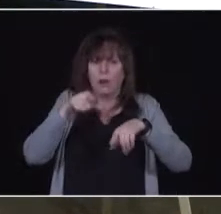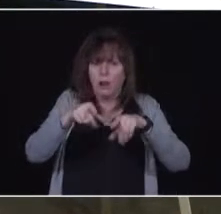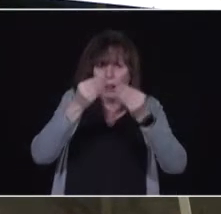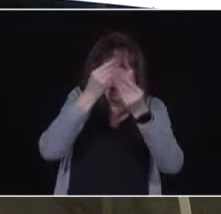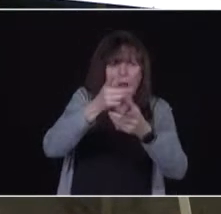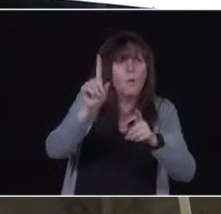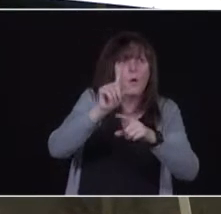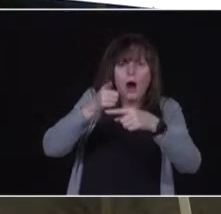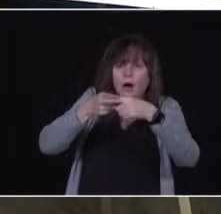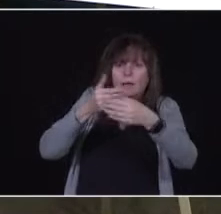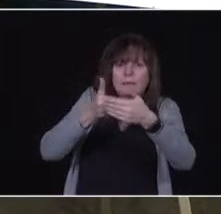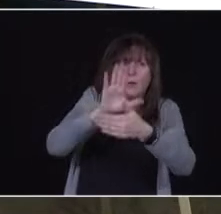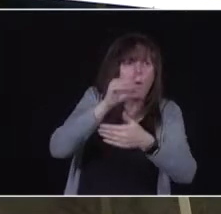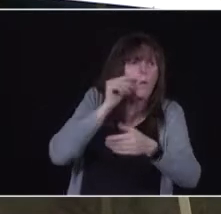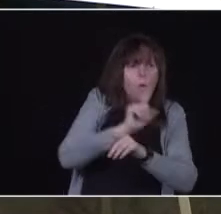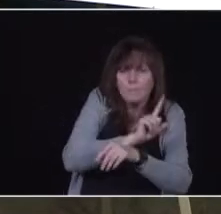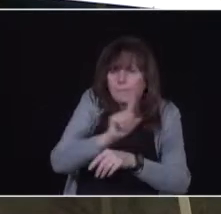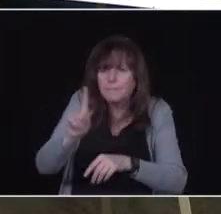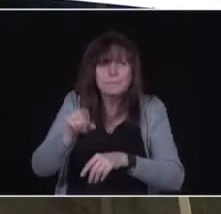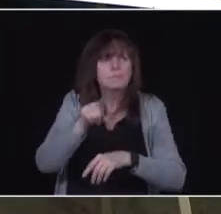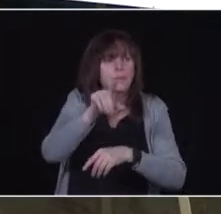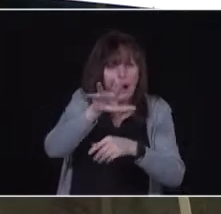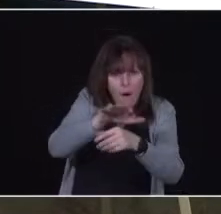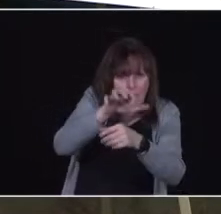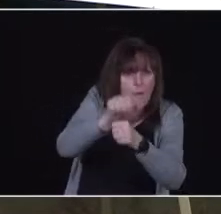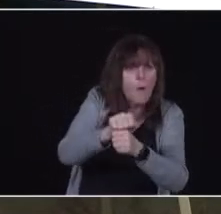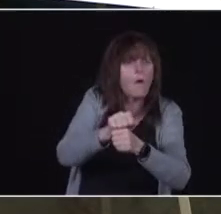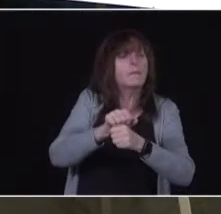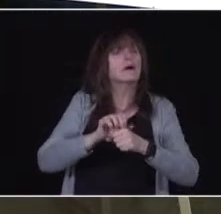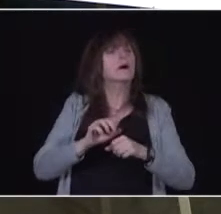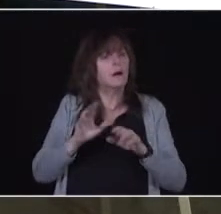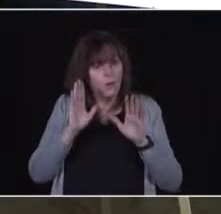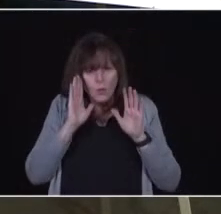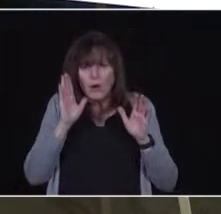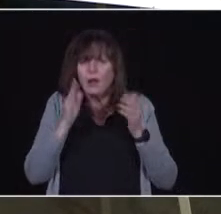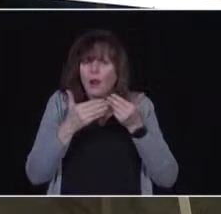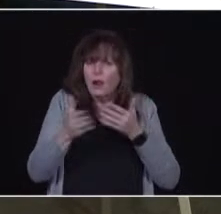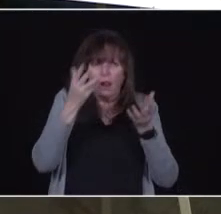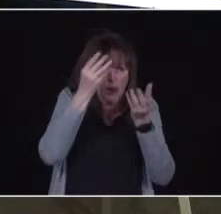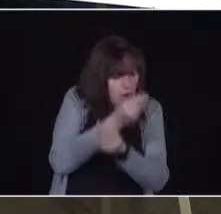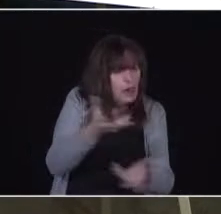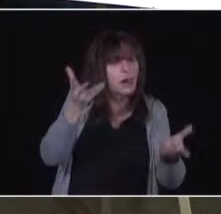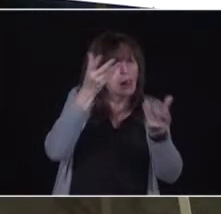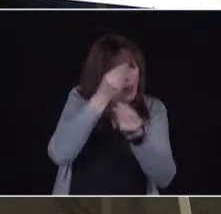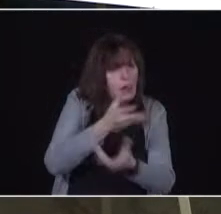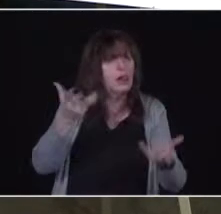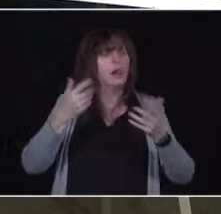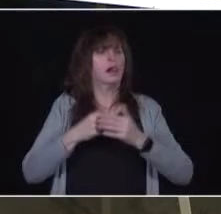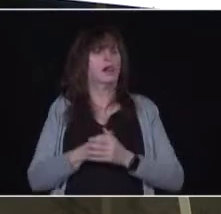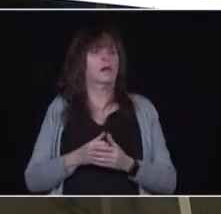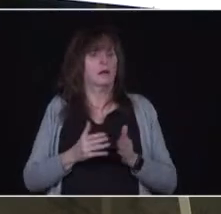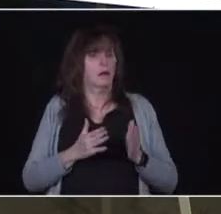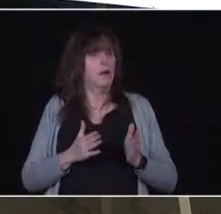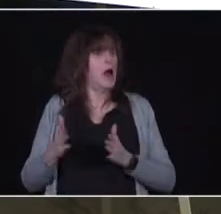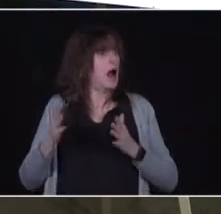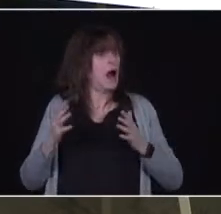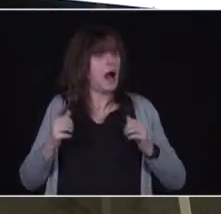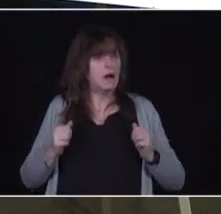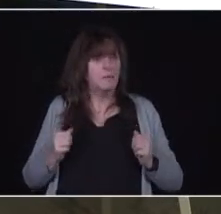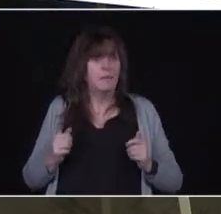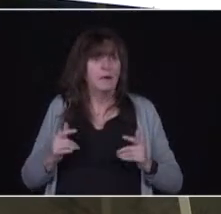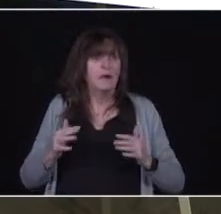a reservation. So all that communication will is coming. As the plan rolls out, we could not lay out the age group, quite frankly,